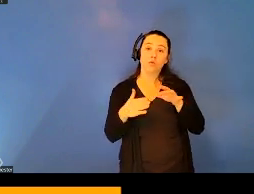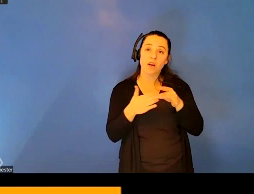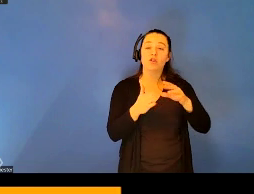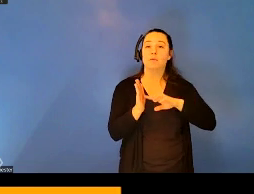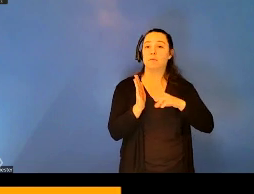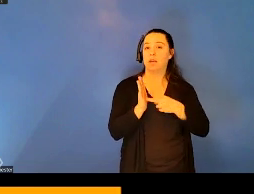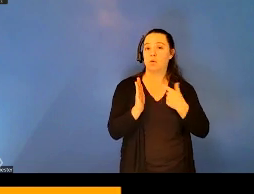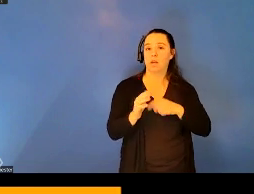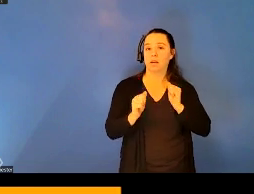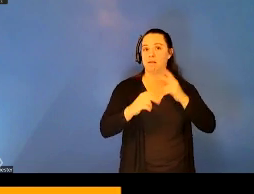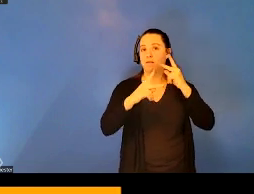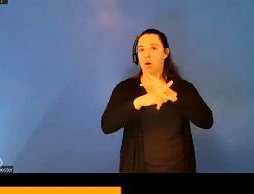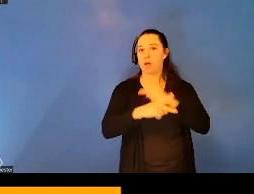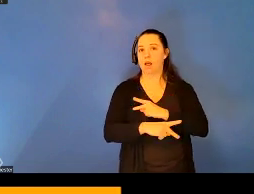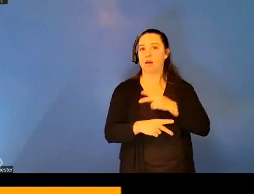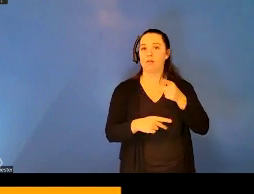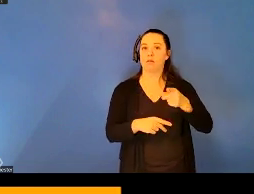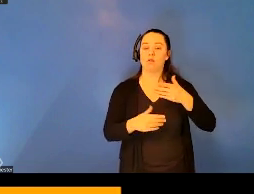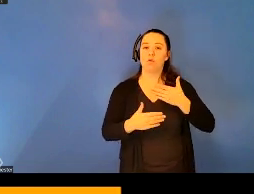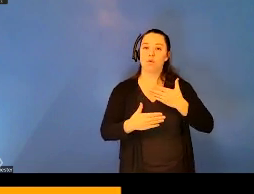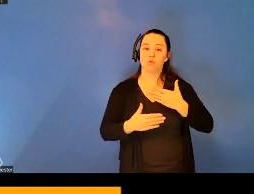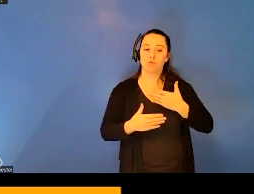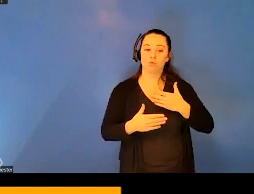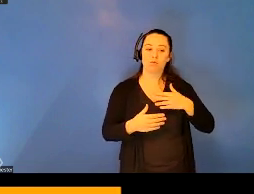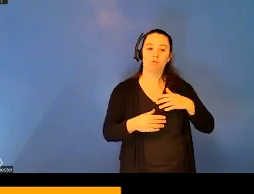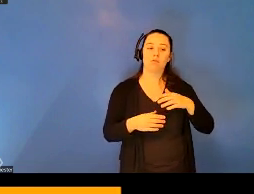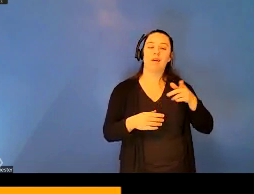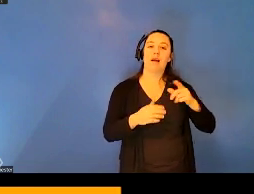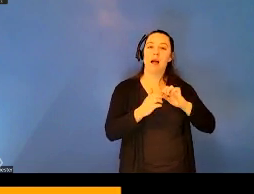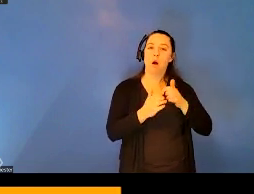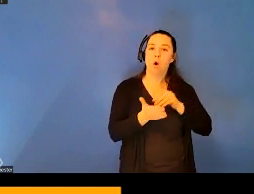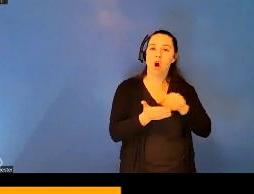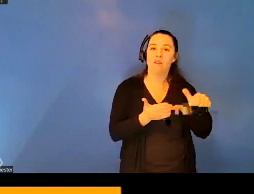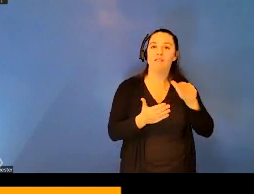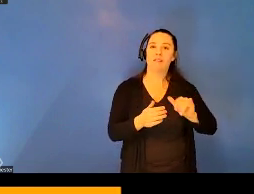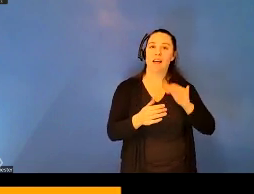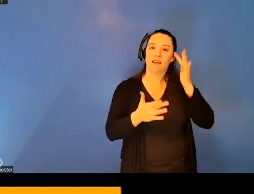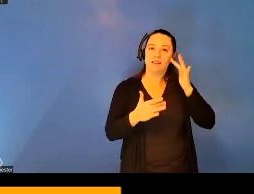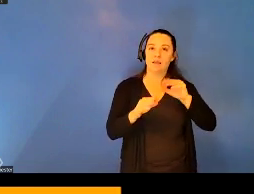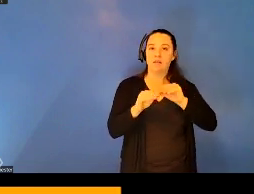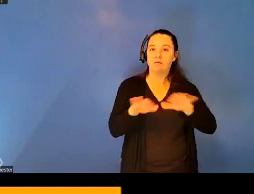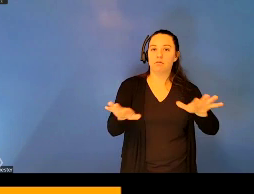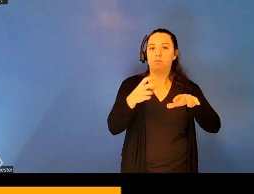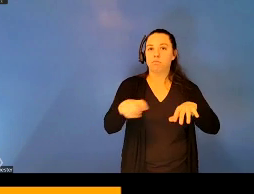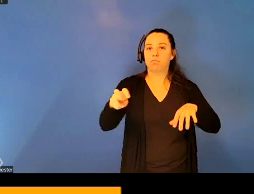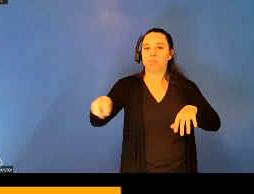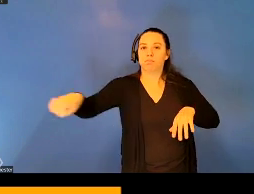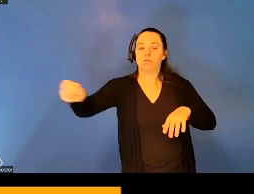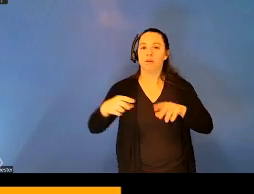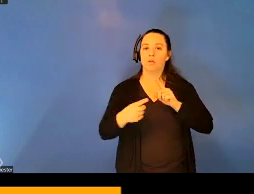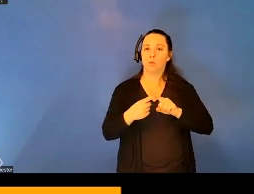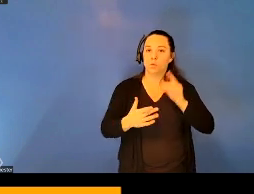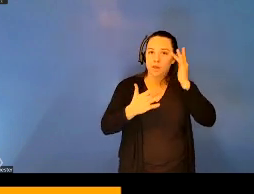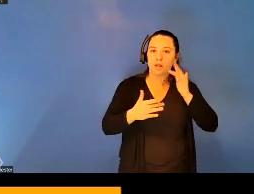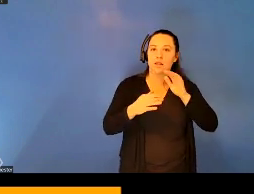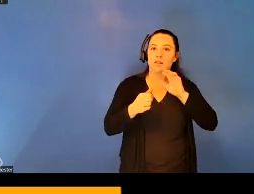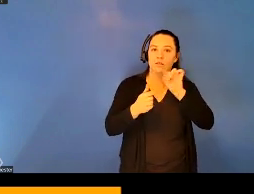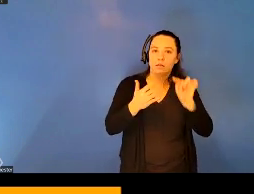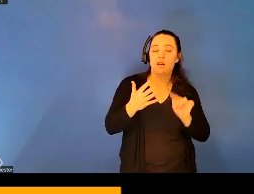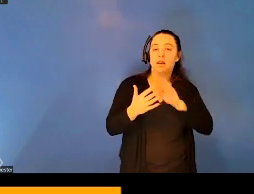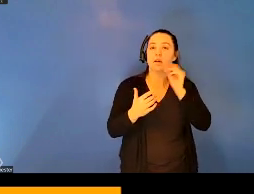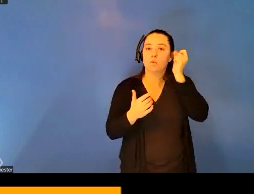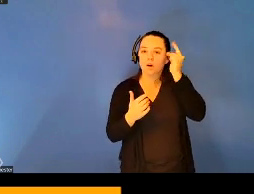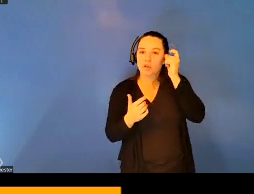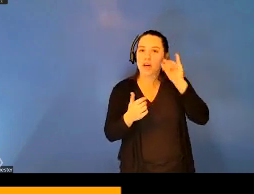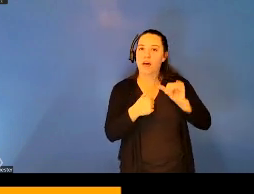calculate the reproduction rate or infectivity of a disease, rates of transmission, severity of illness, et cetera, in order to understand the threat in